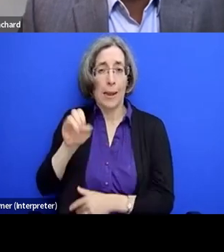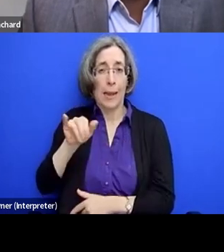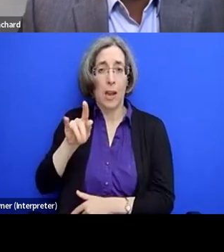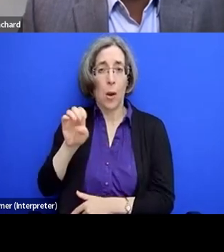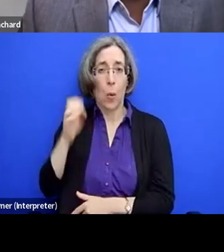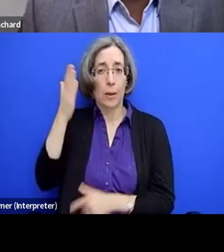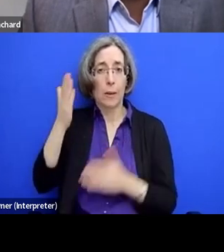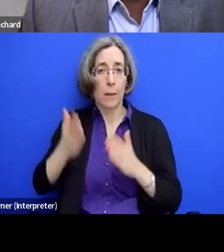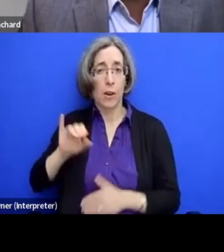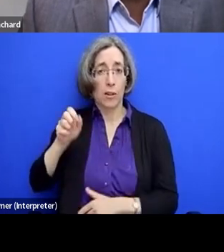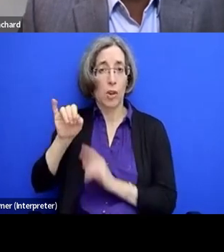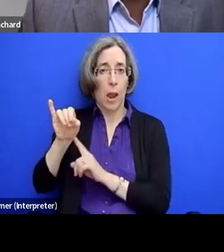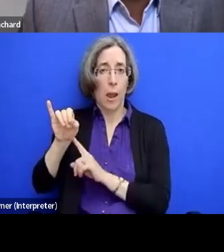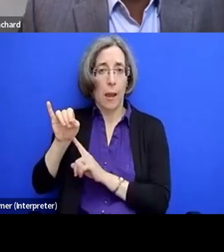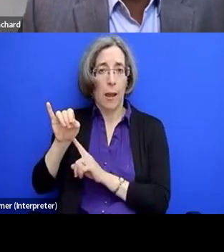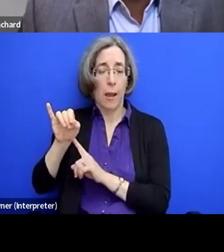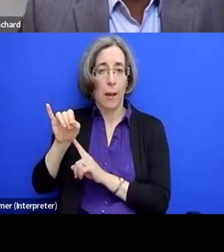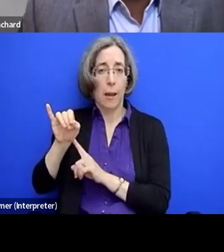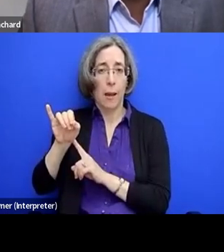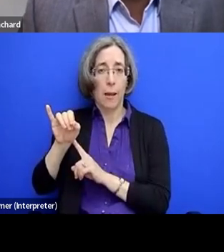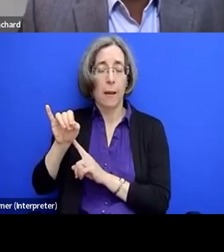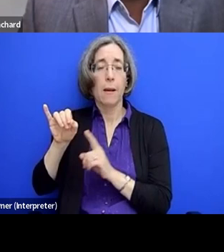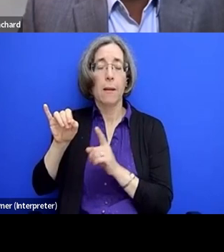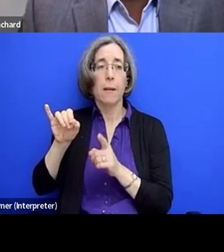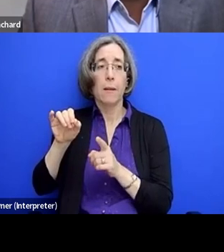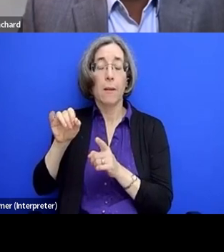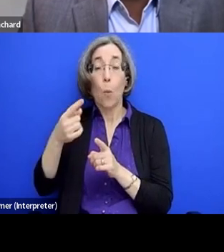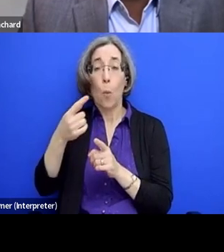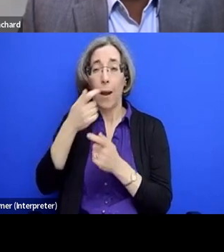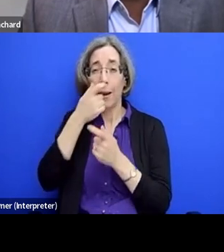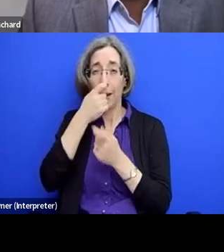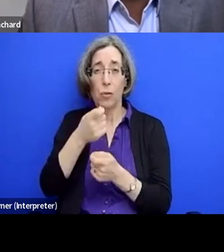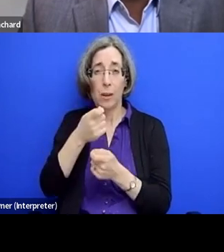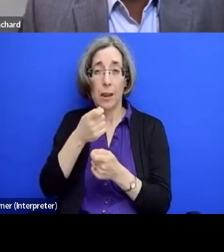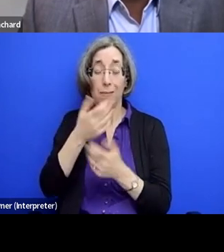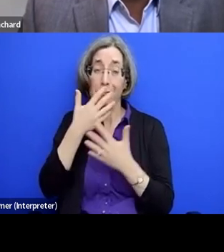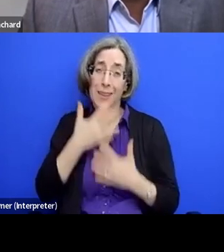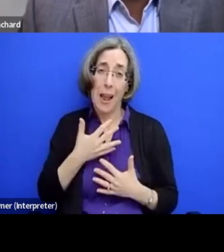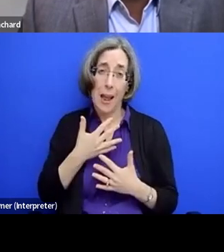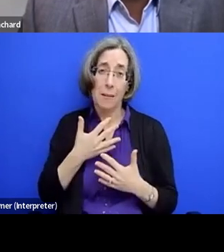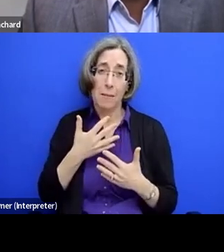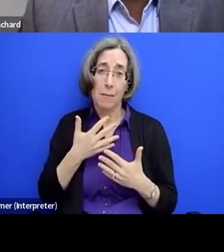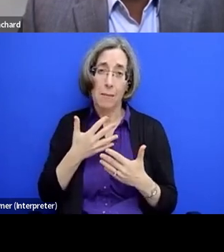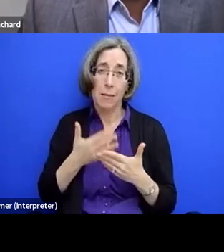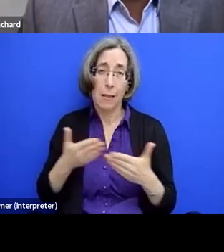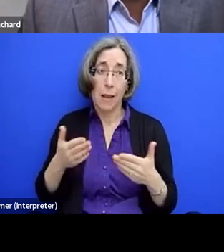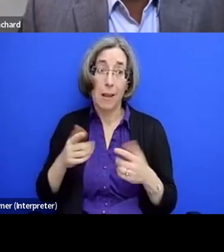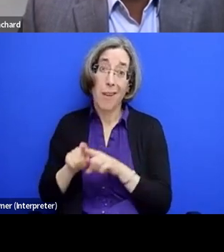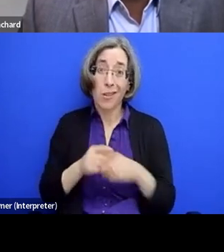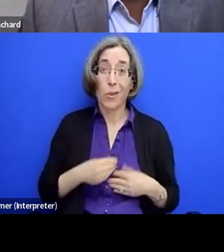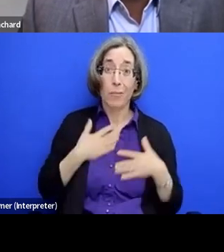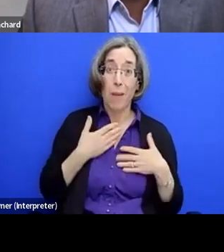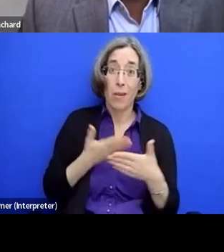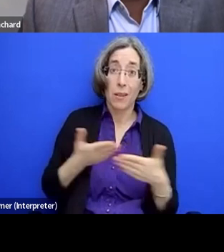Jay, like, you know, one of the interesting things and tragic things, but it's also inspiring is the resistance